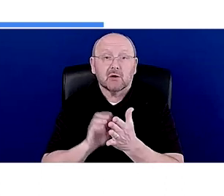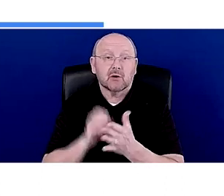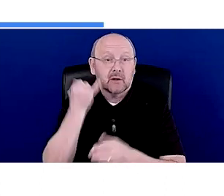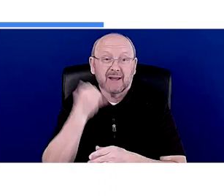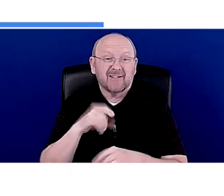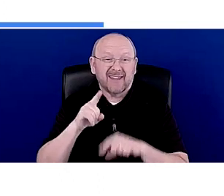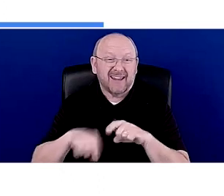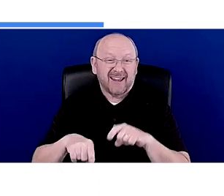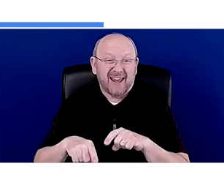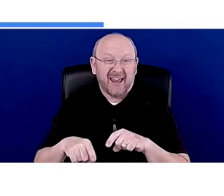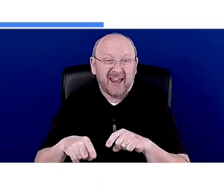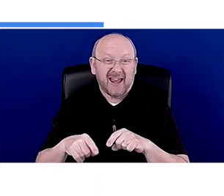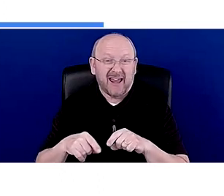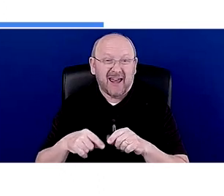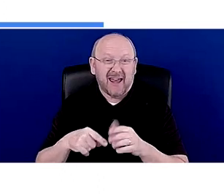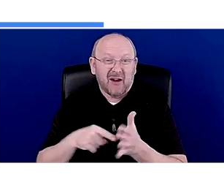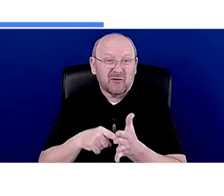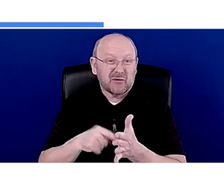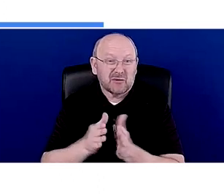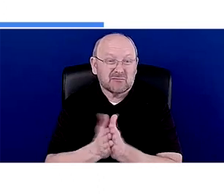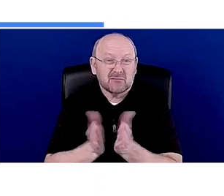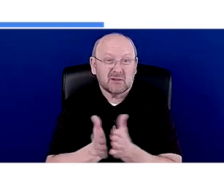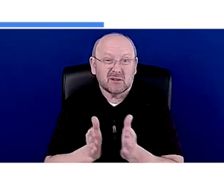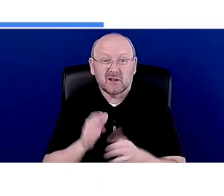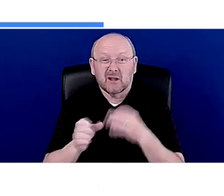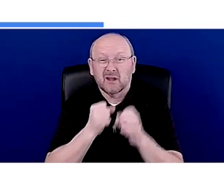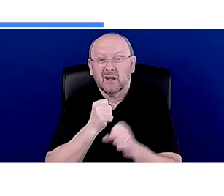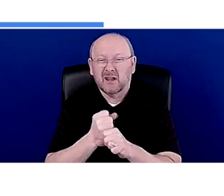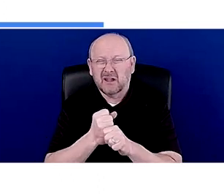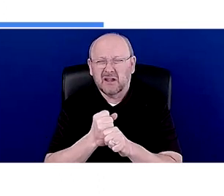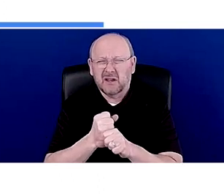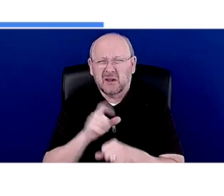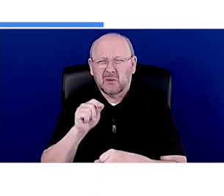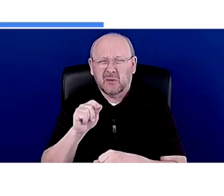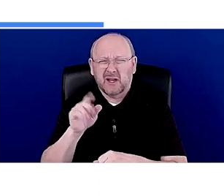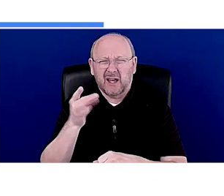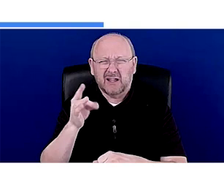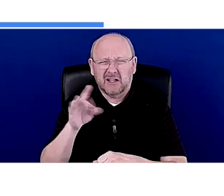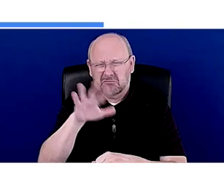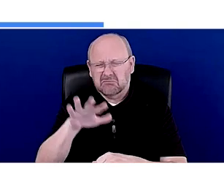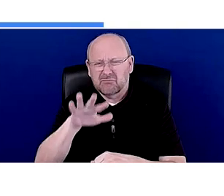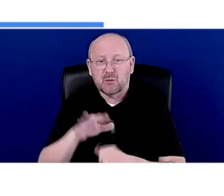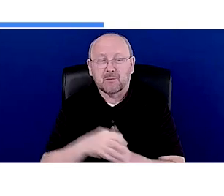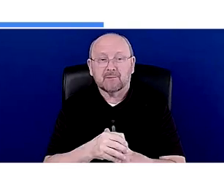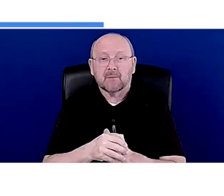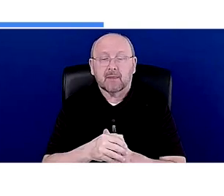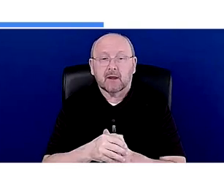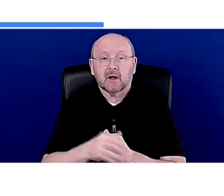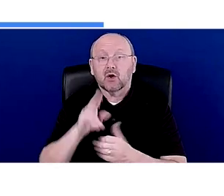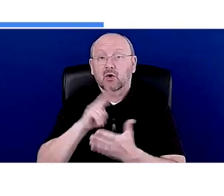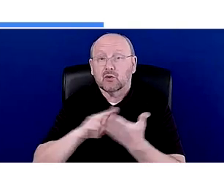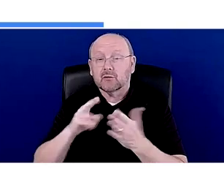afford. So this is from a 2018, um, survey of university students.